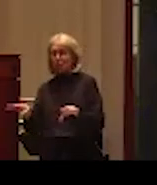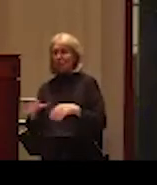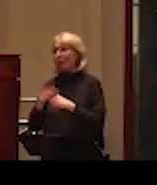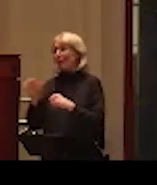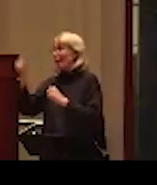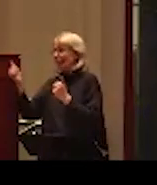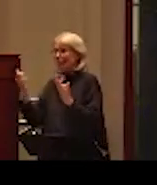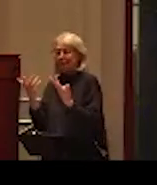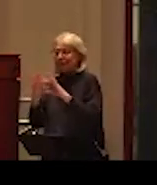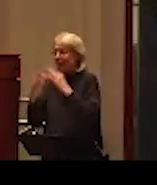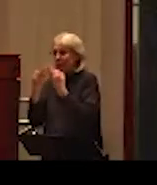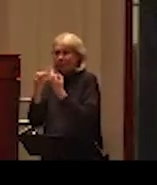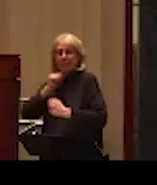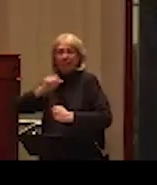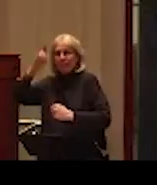argument.